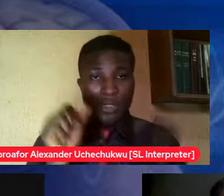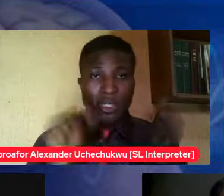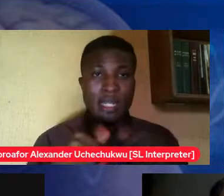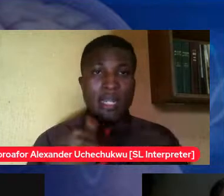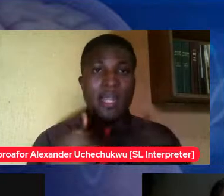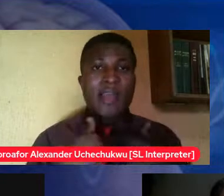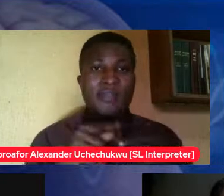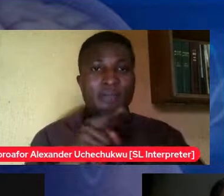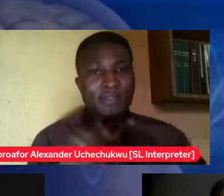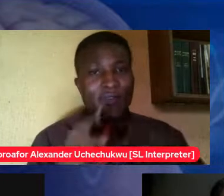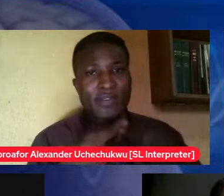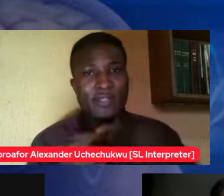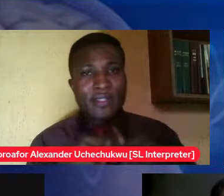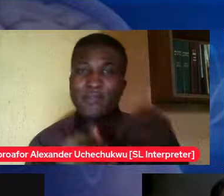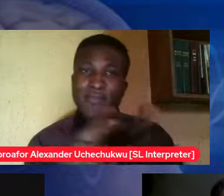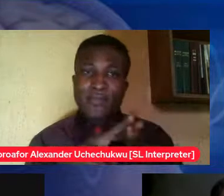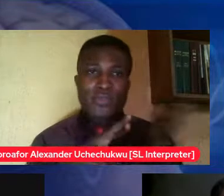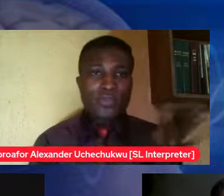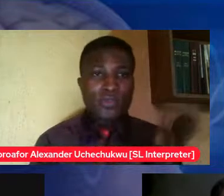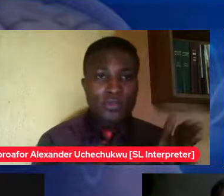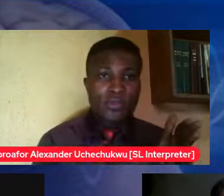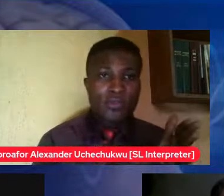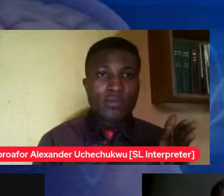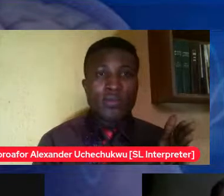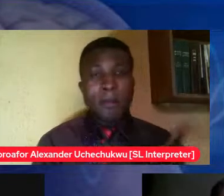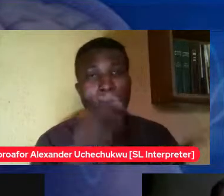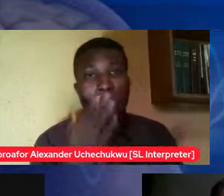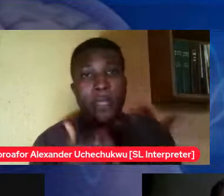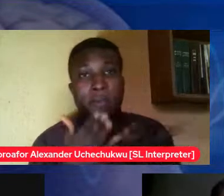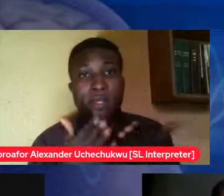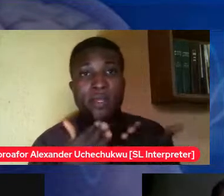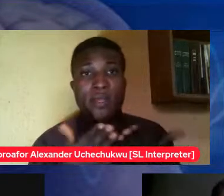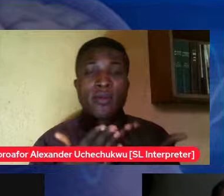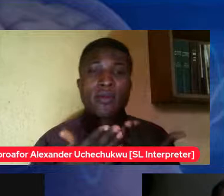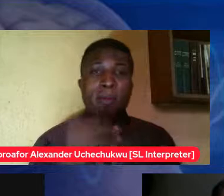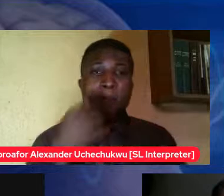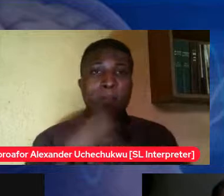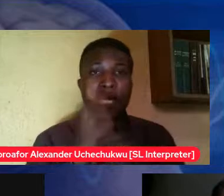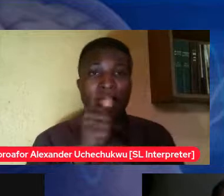sex there are two ways you can walk both ways but for her that was a good thing